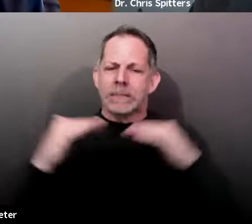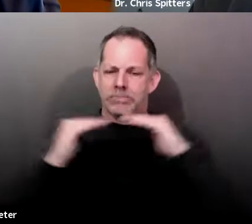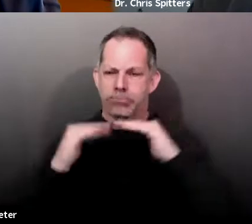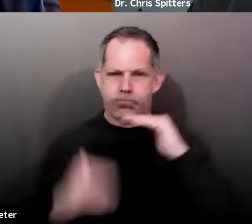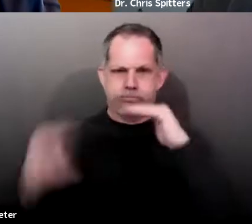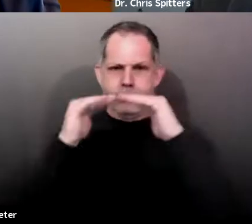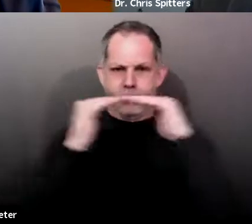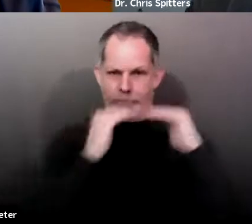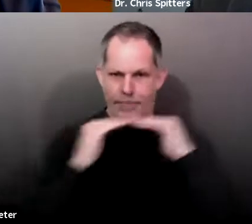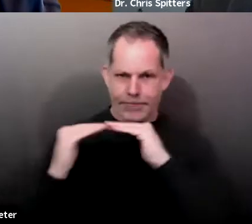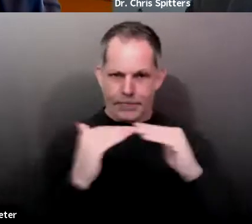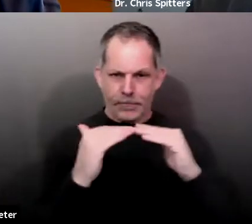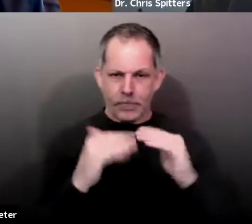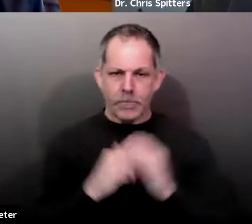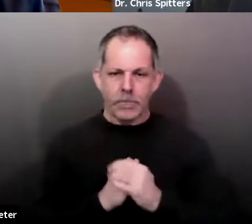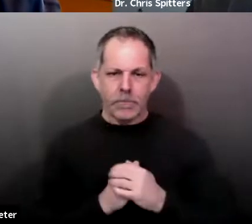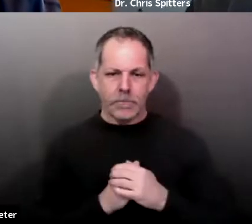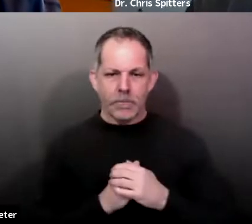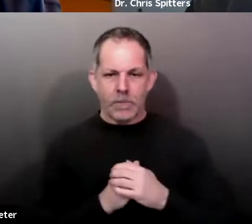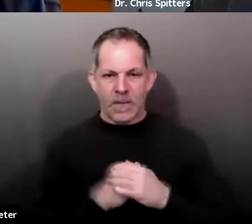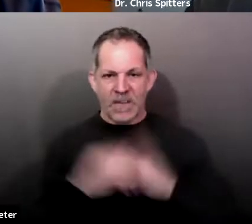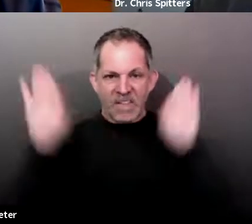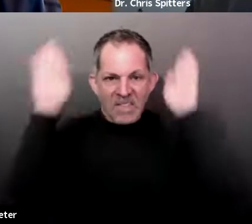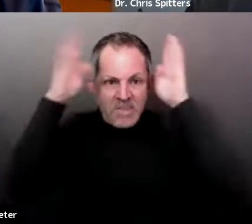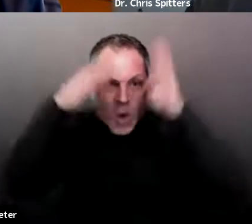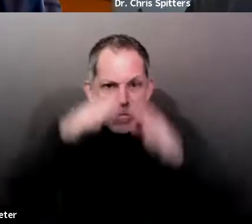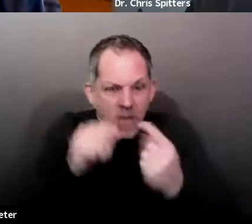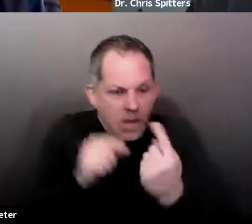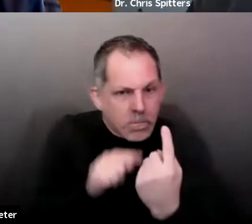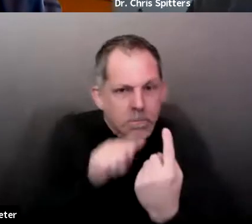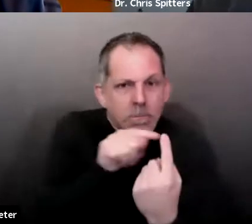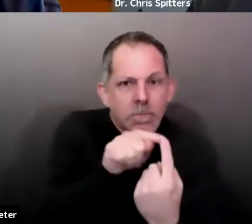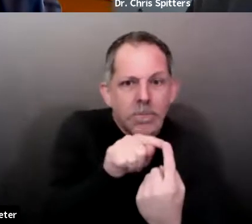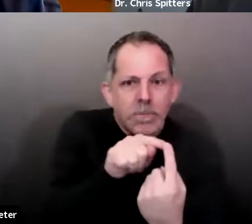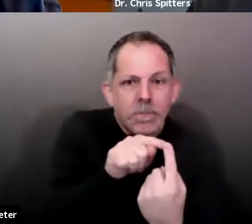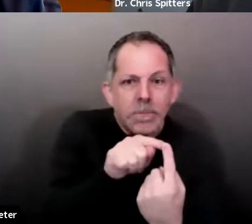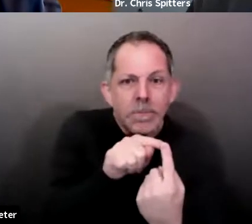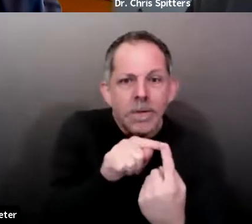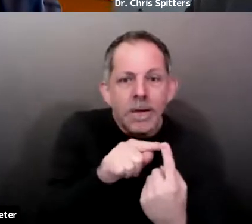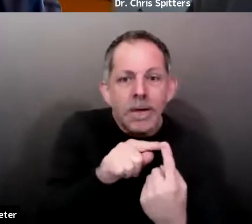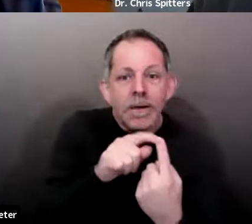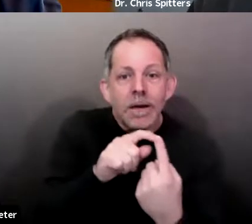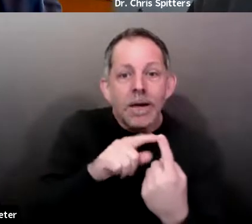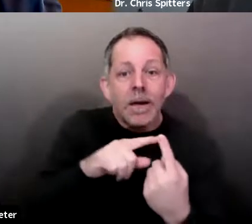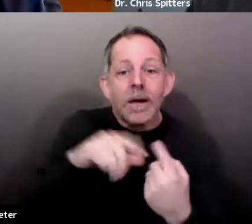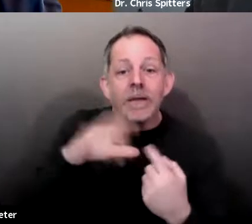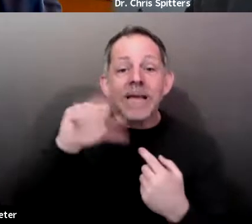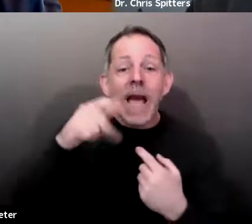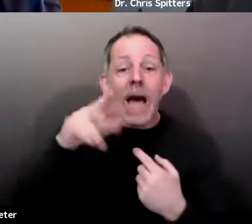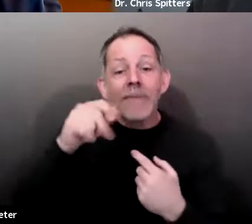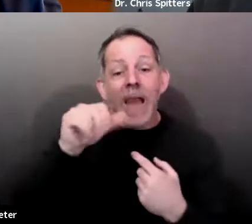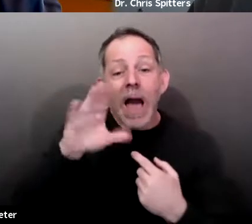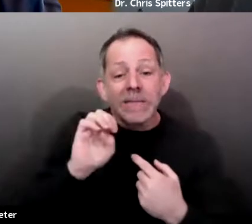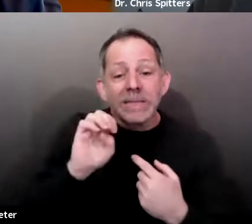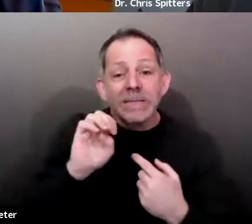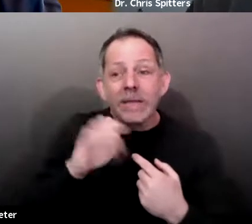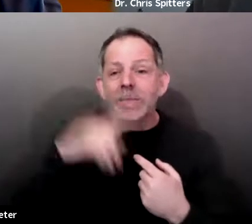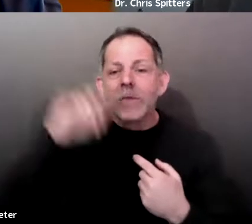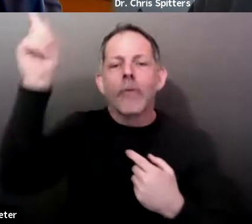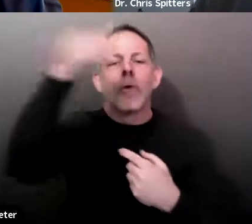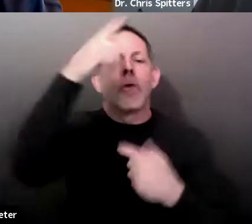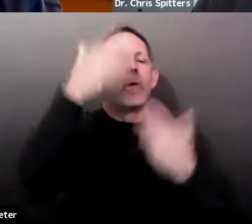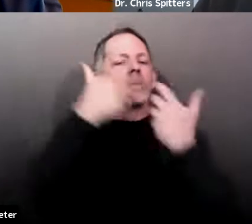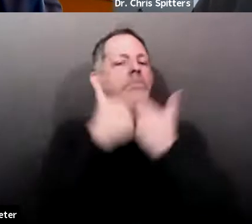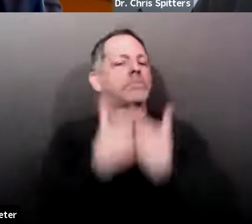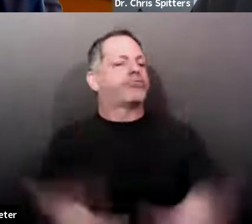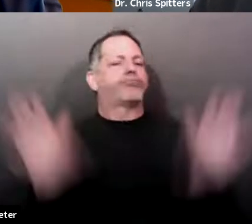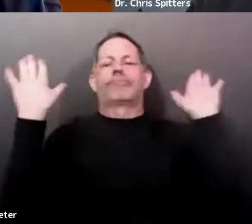focused on, on, uh, compliance, uh, we can lose velocity. And so I'm not promoting, you